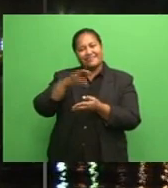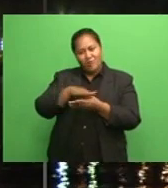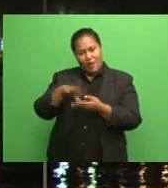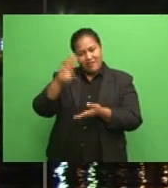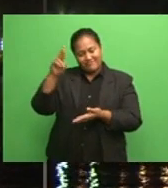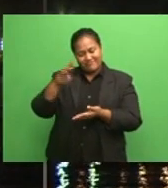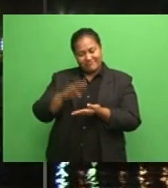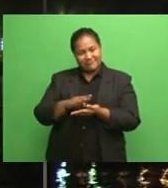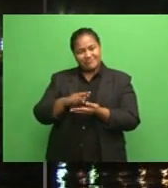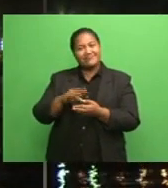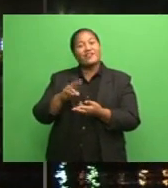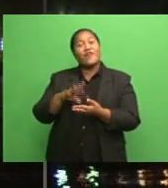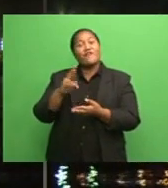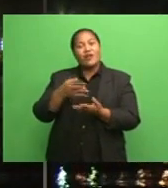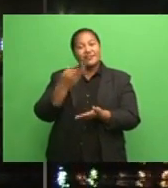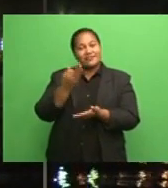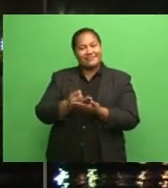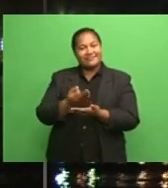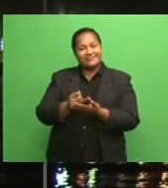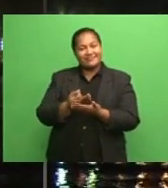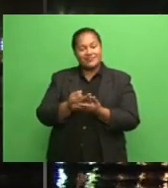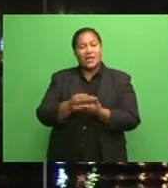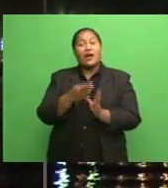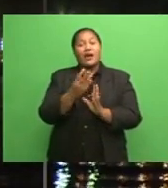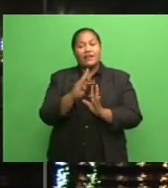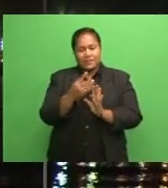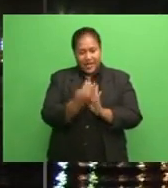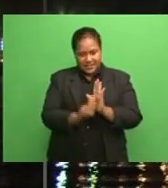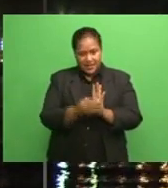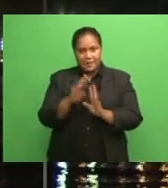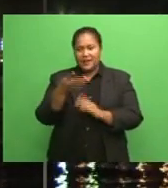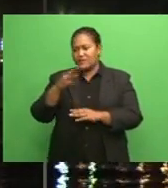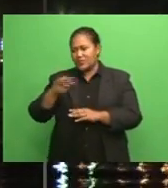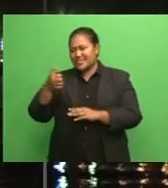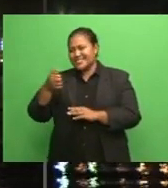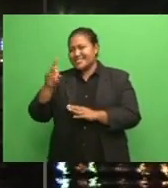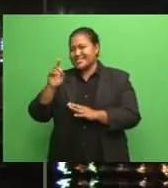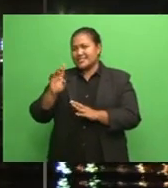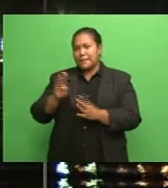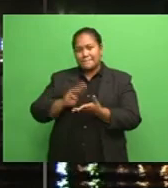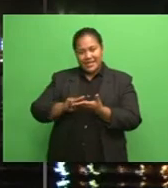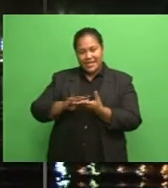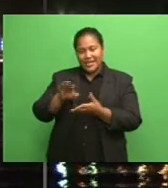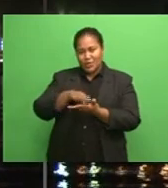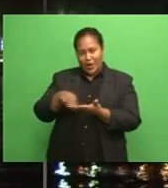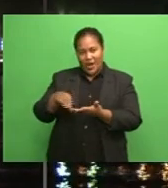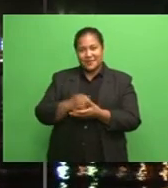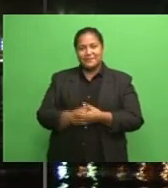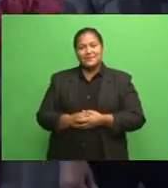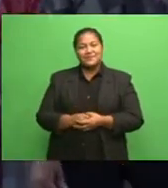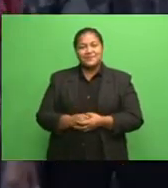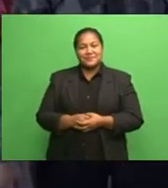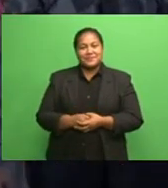The ministry has received $450.6 million. Details with Pranita Prakash.